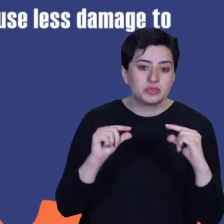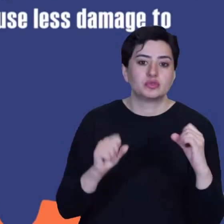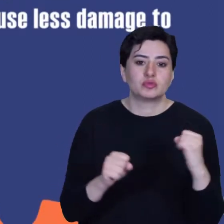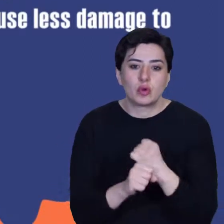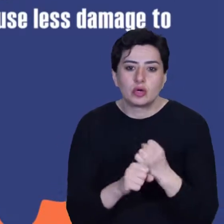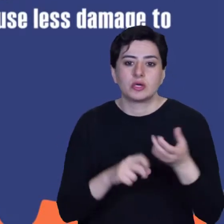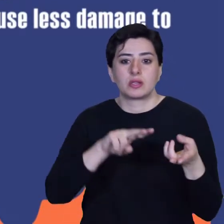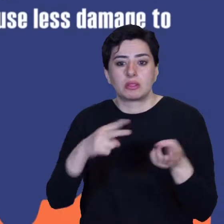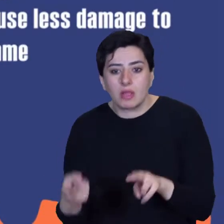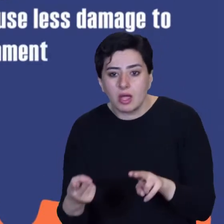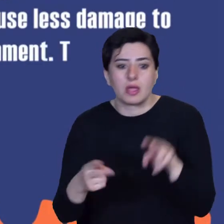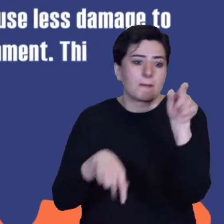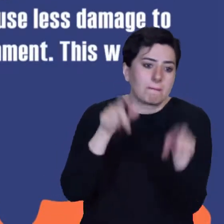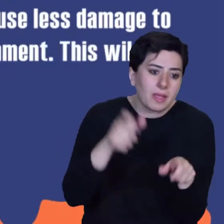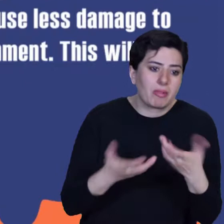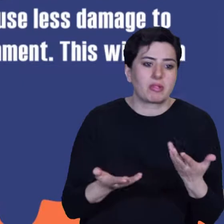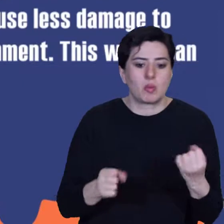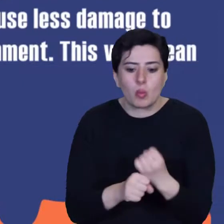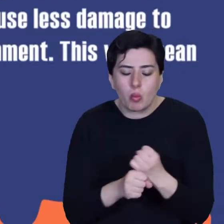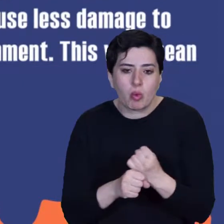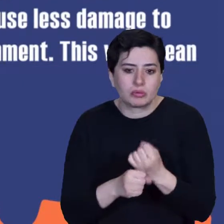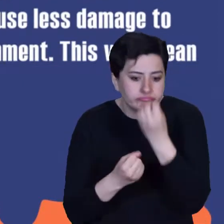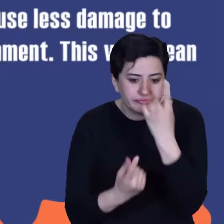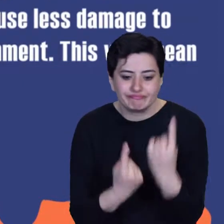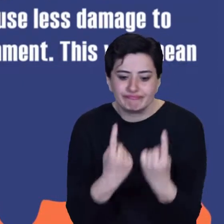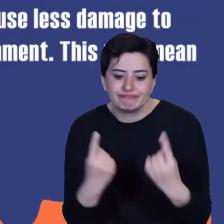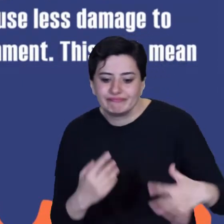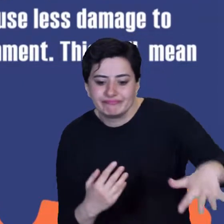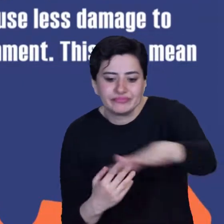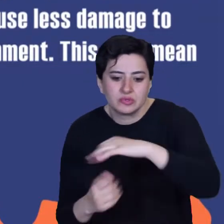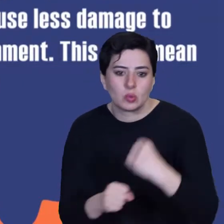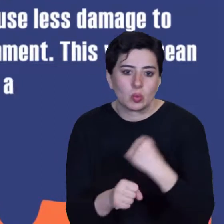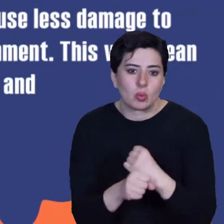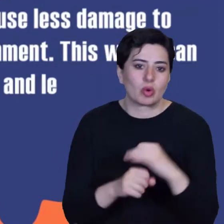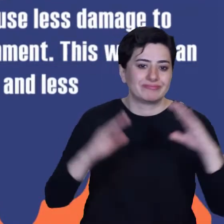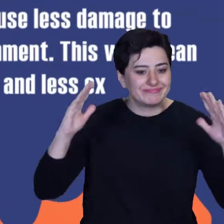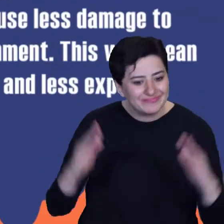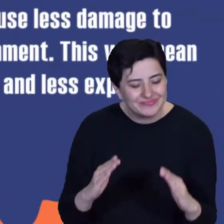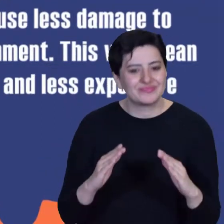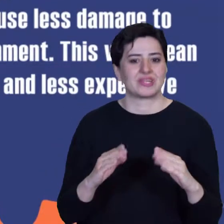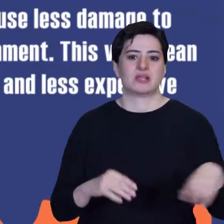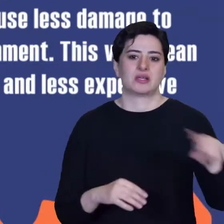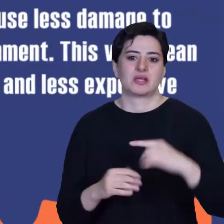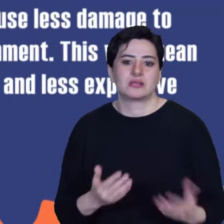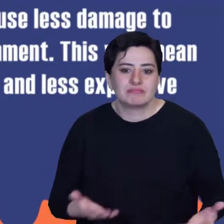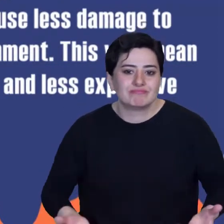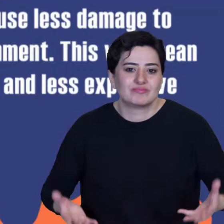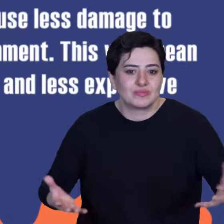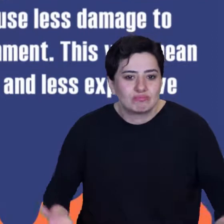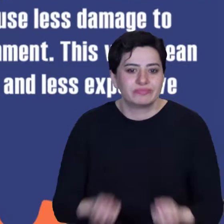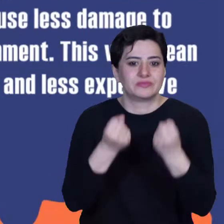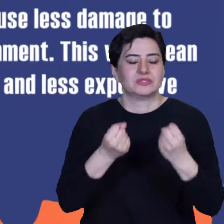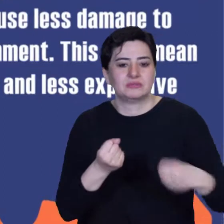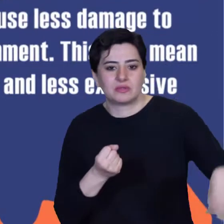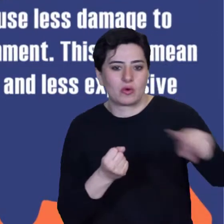damage to farms, homes, health and the environment. This will mean that disasters will have less serious and less